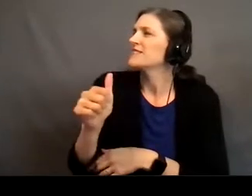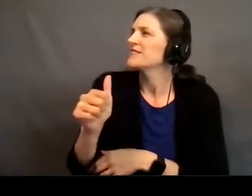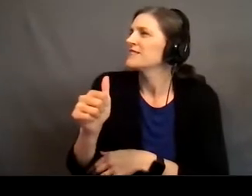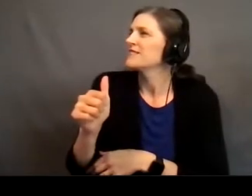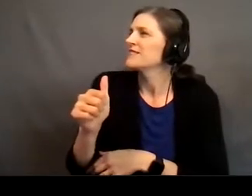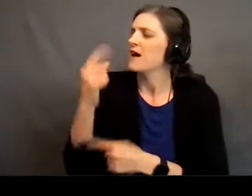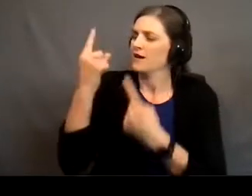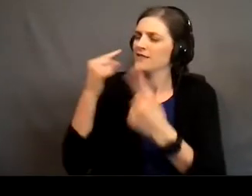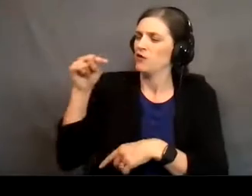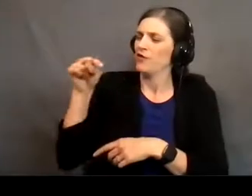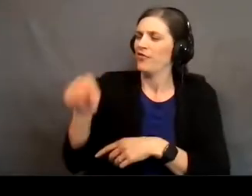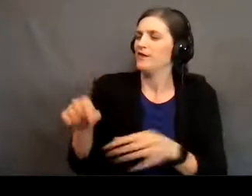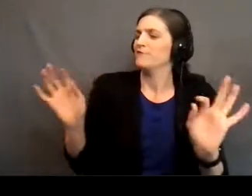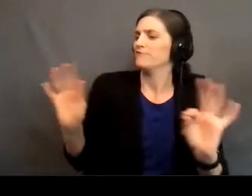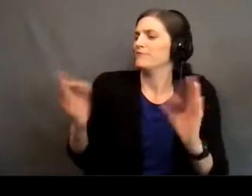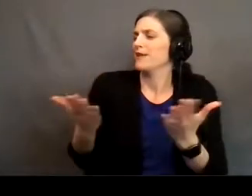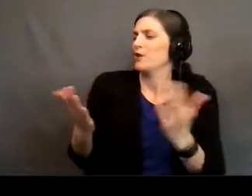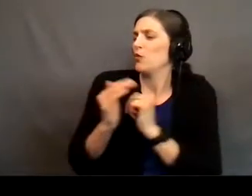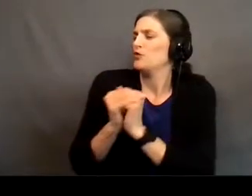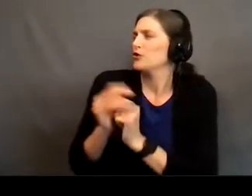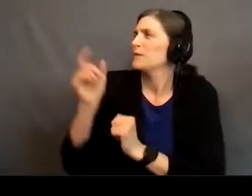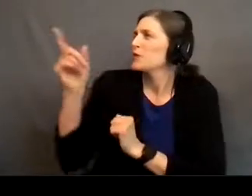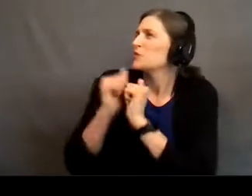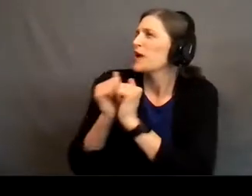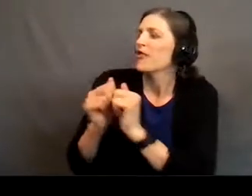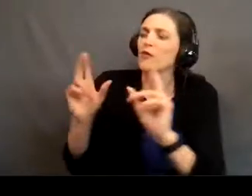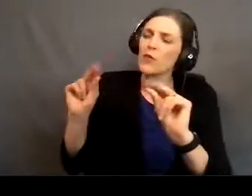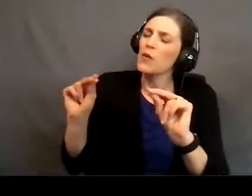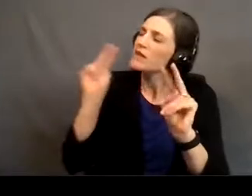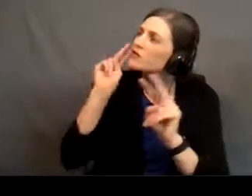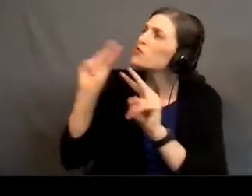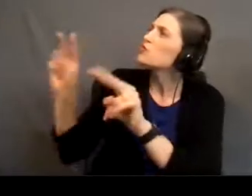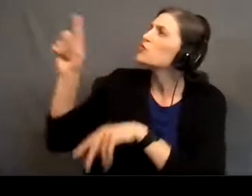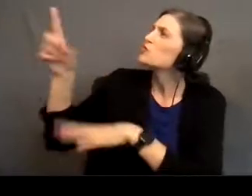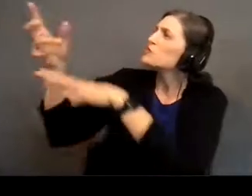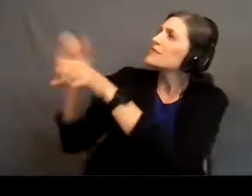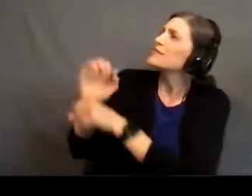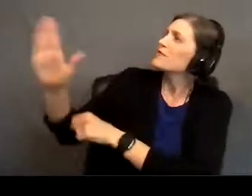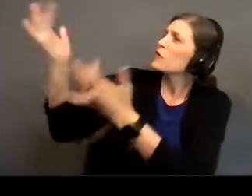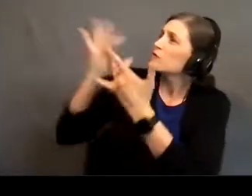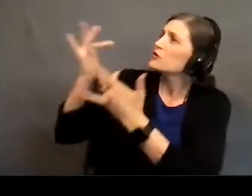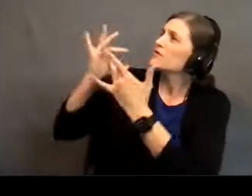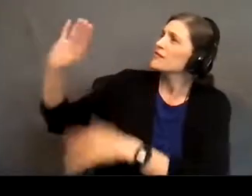granted but let's look to you let's receive your mercy and your grace